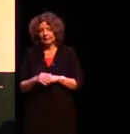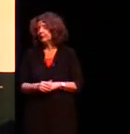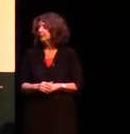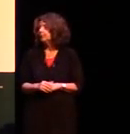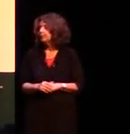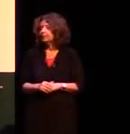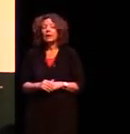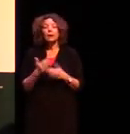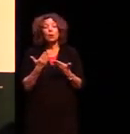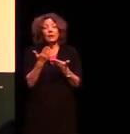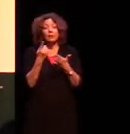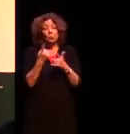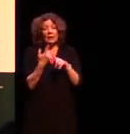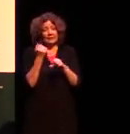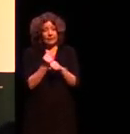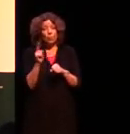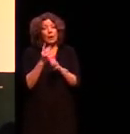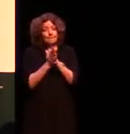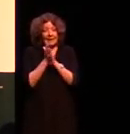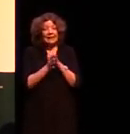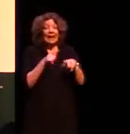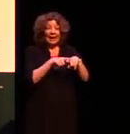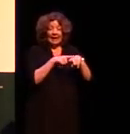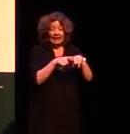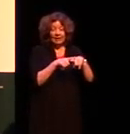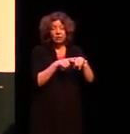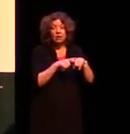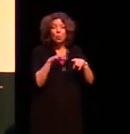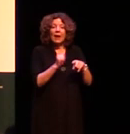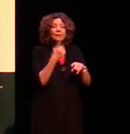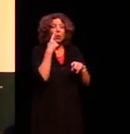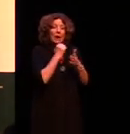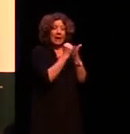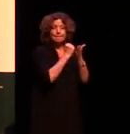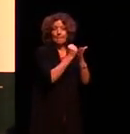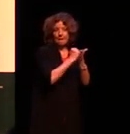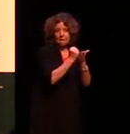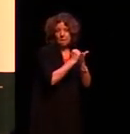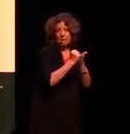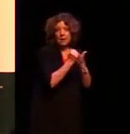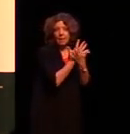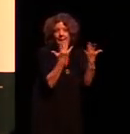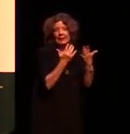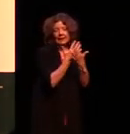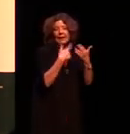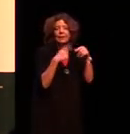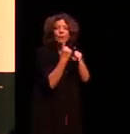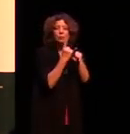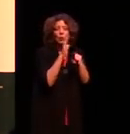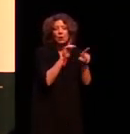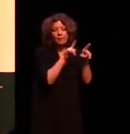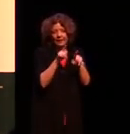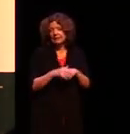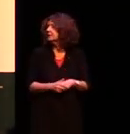so to give you an example of what I mean in English we have to pay attention to number when we are talking about